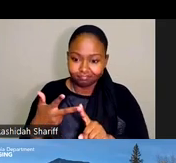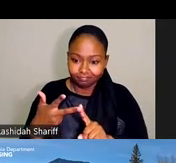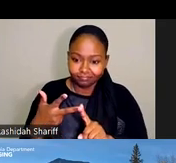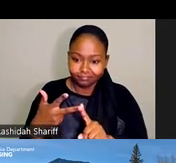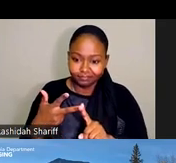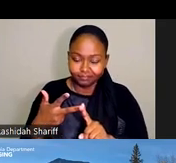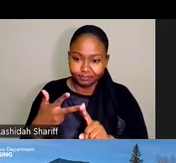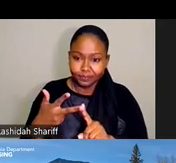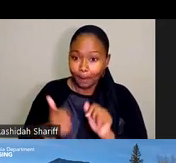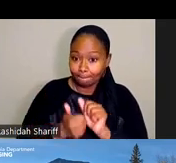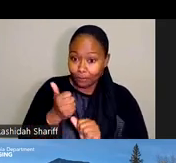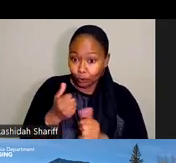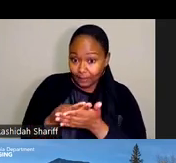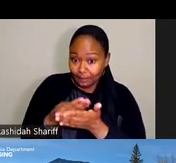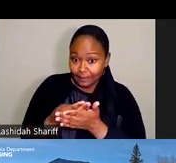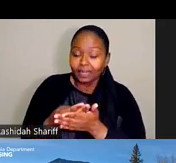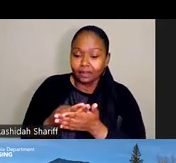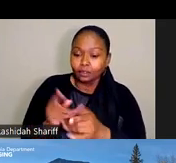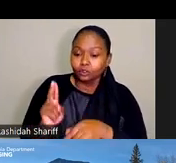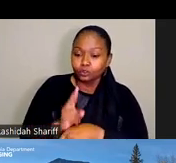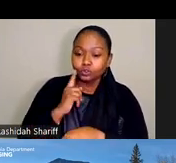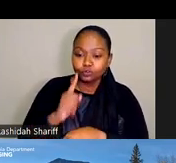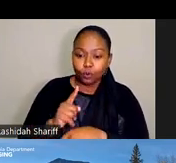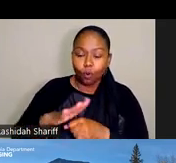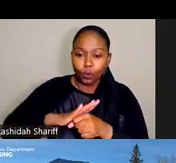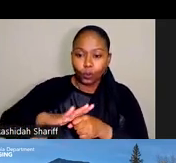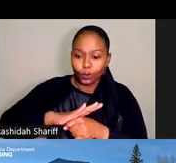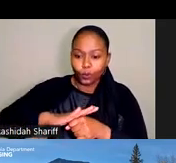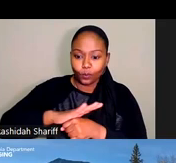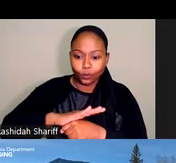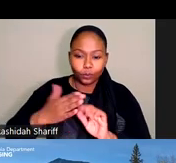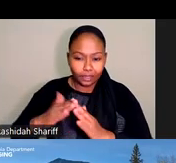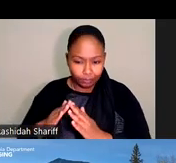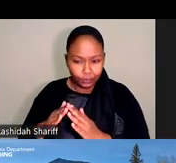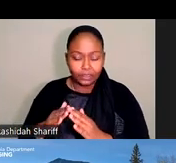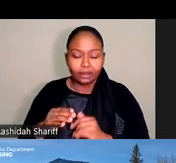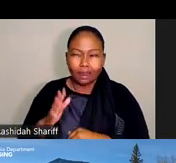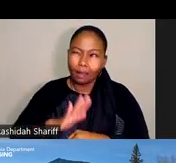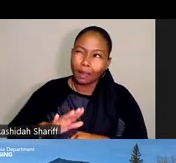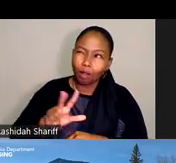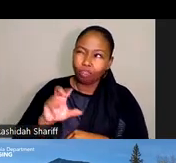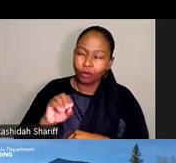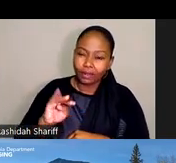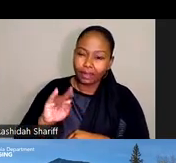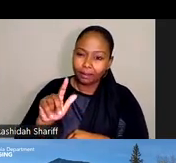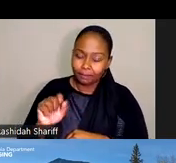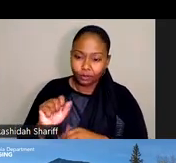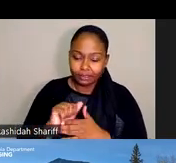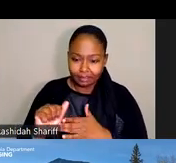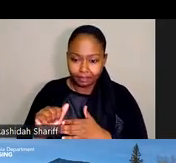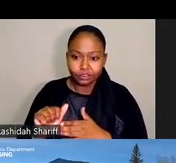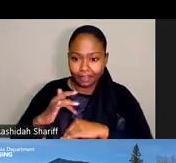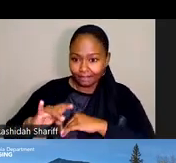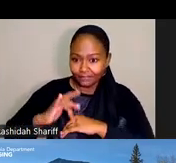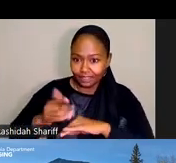chunk of the funding will go to build local community capacity. About $30 million will be made available